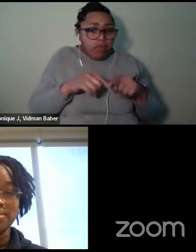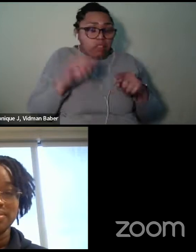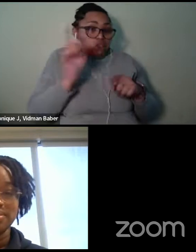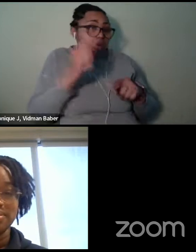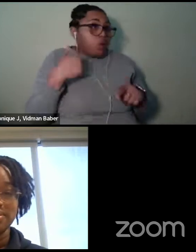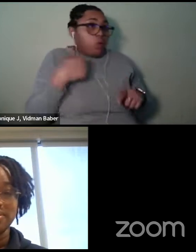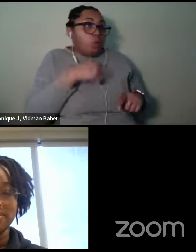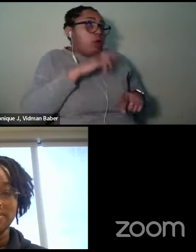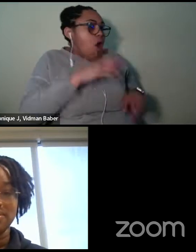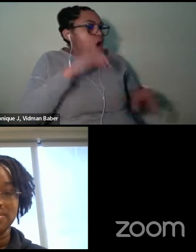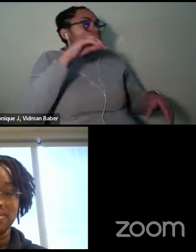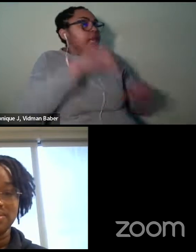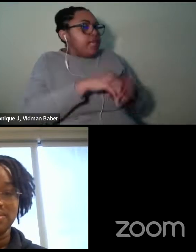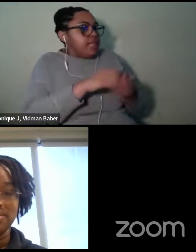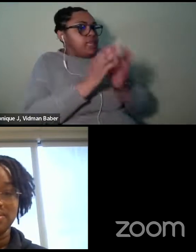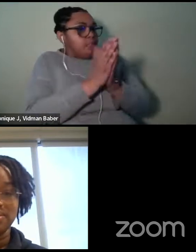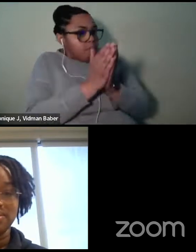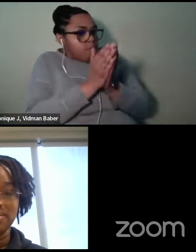that's where it's set.